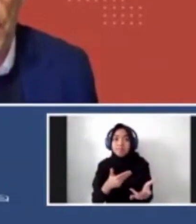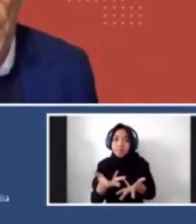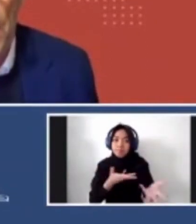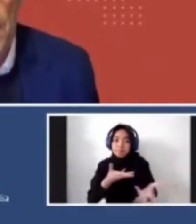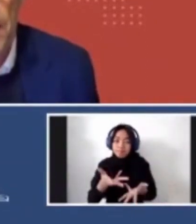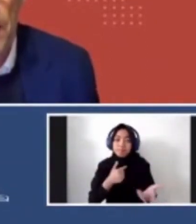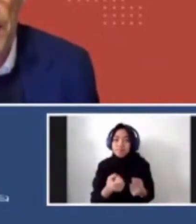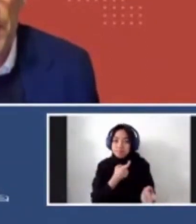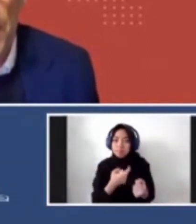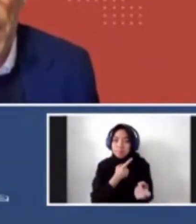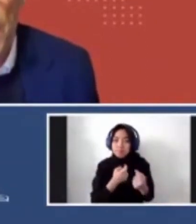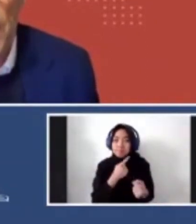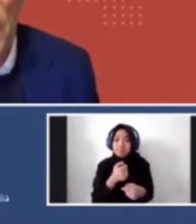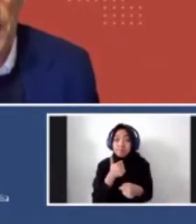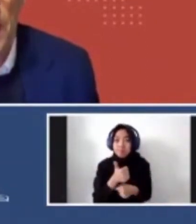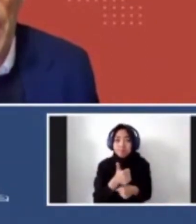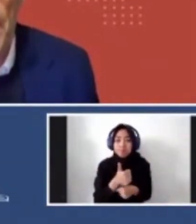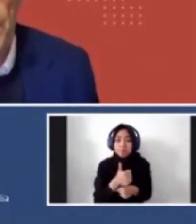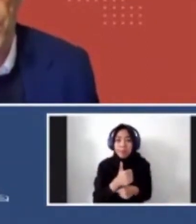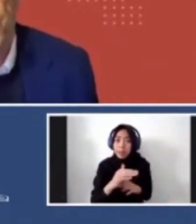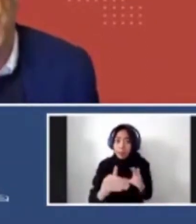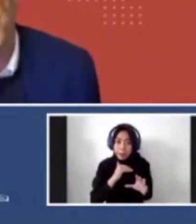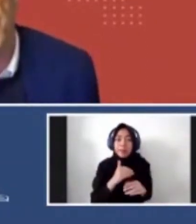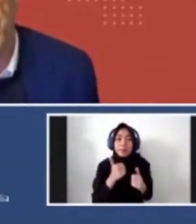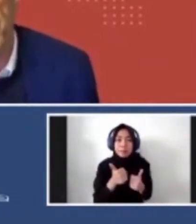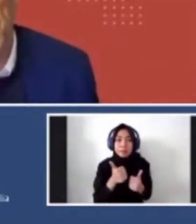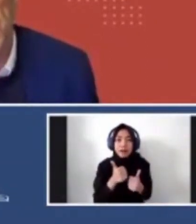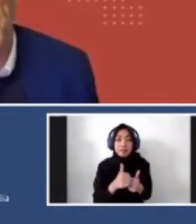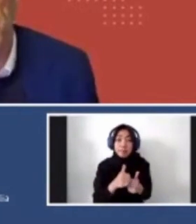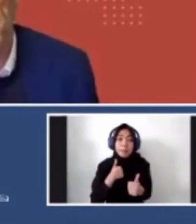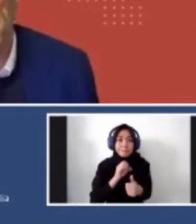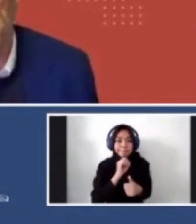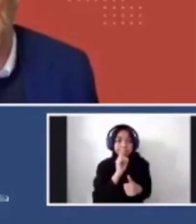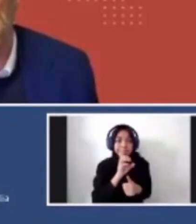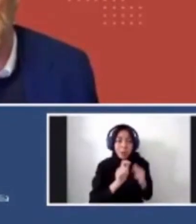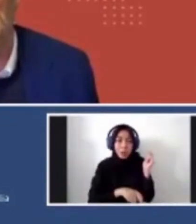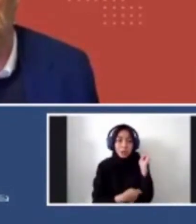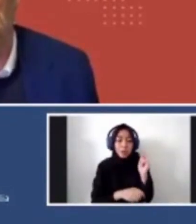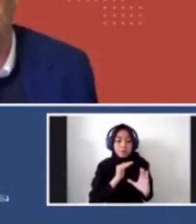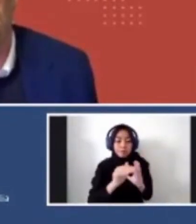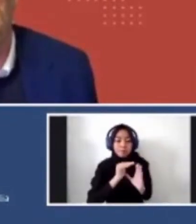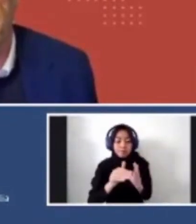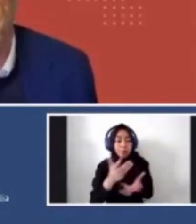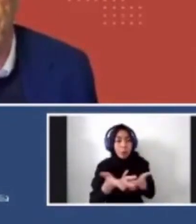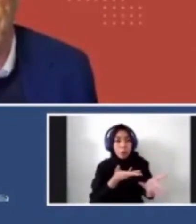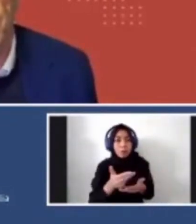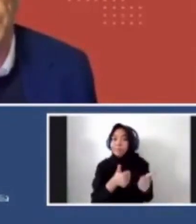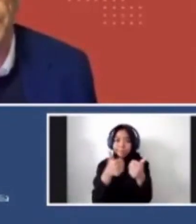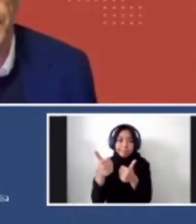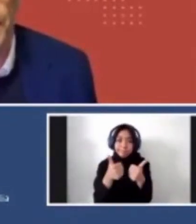just send them my email. And I'm happy to open up a dialogue with anyone who wants to